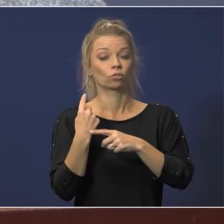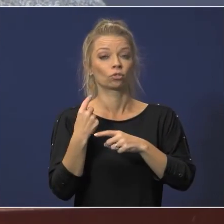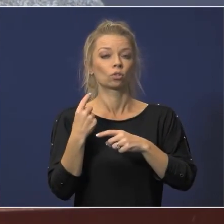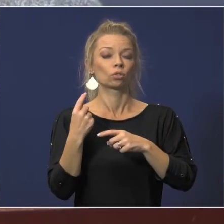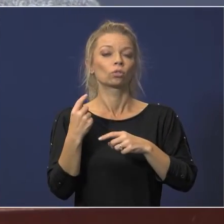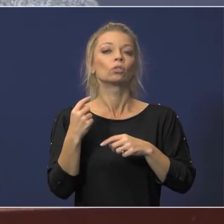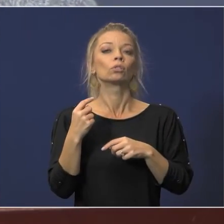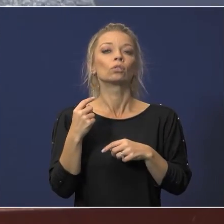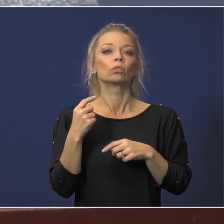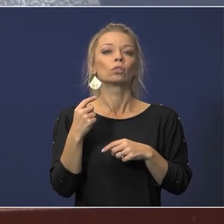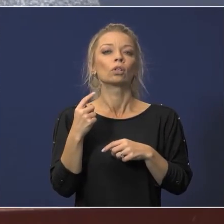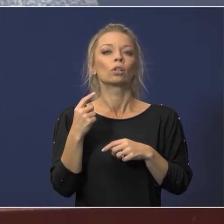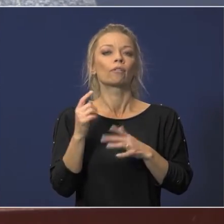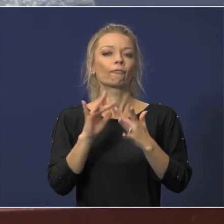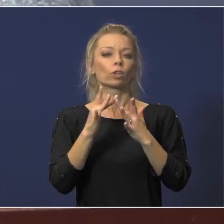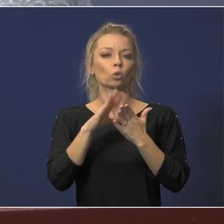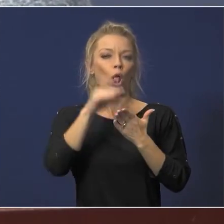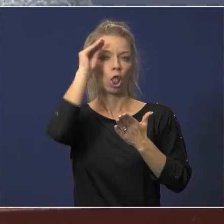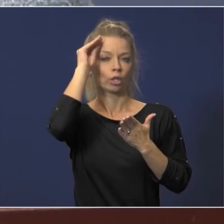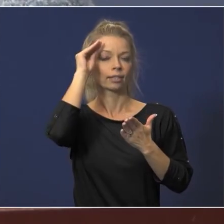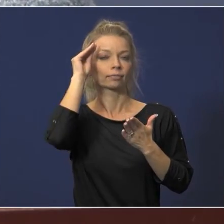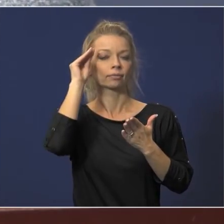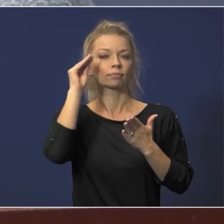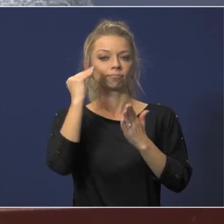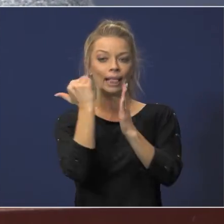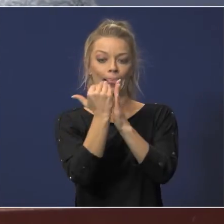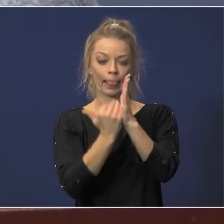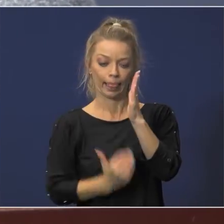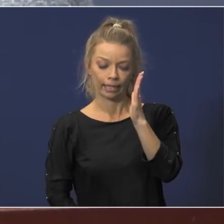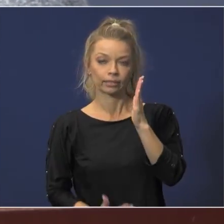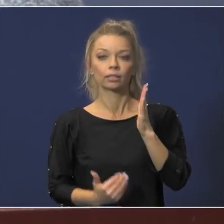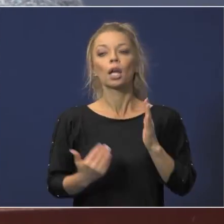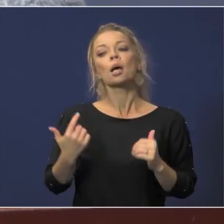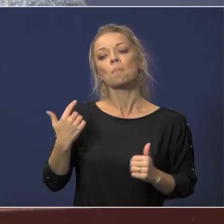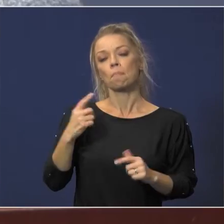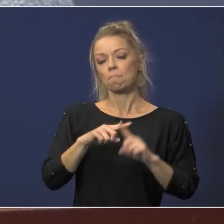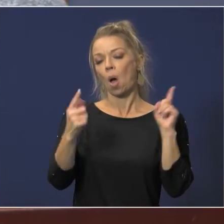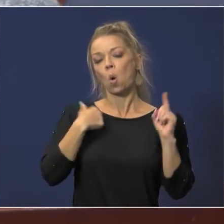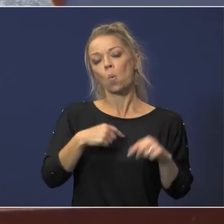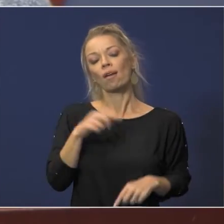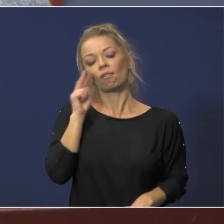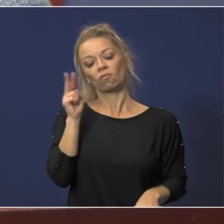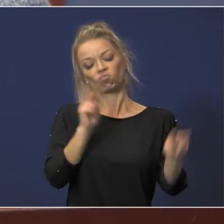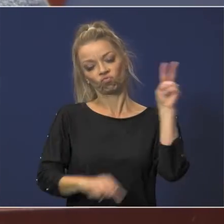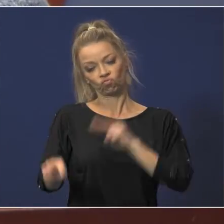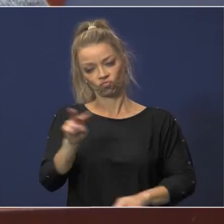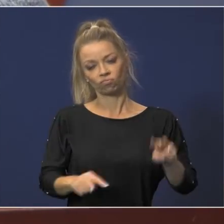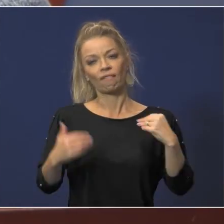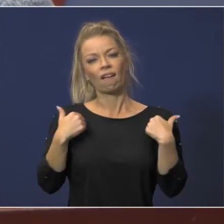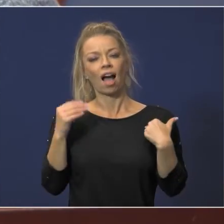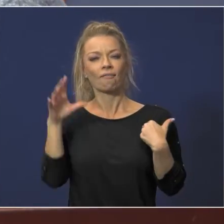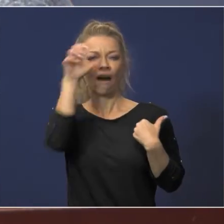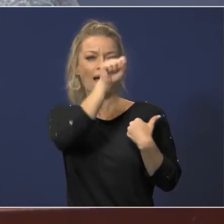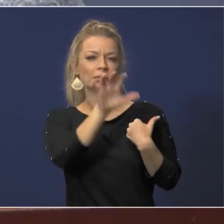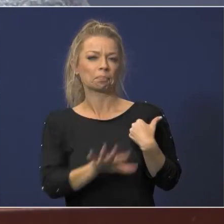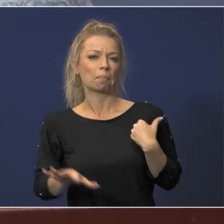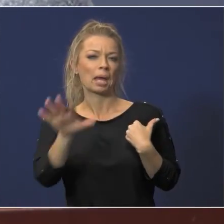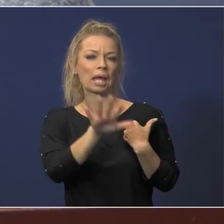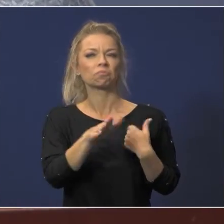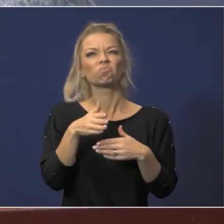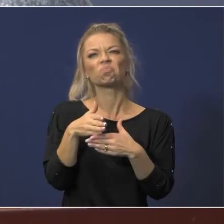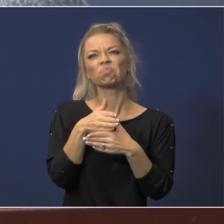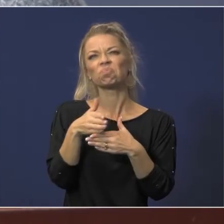us yet but they're going to provide that for us but we have gone and gone and and looked looked the kids and and have an estimate and so we're estimating somewhere